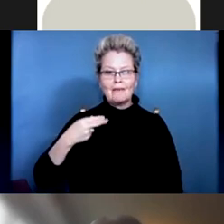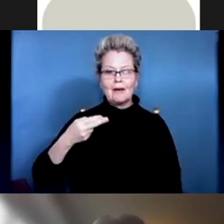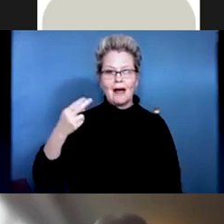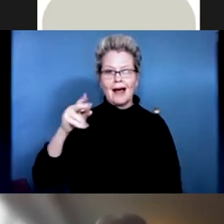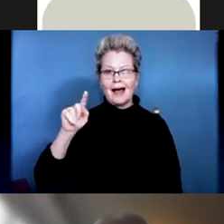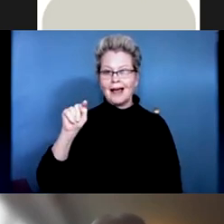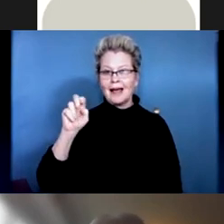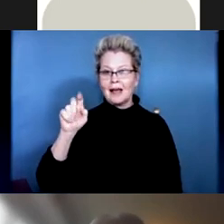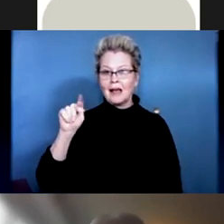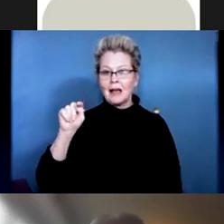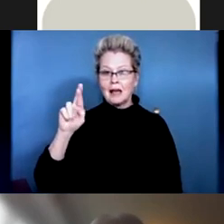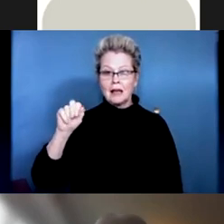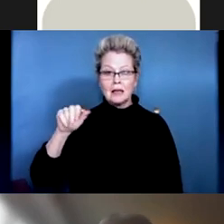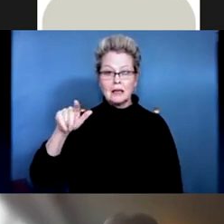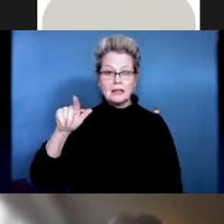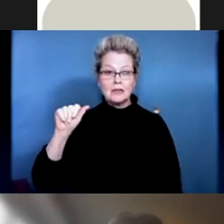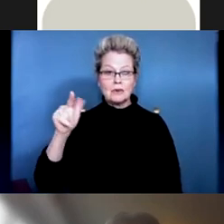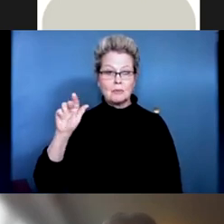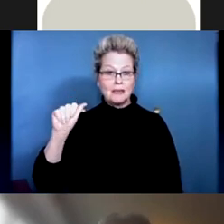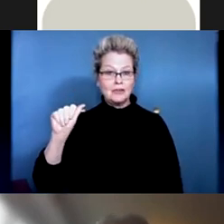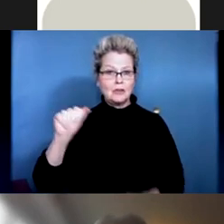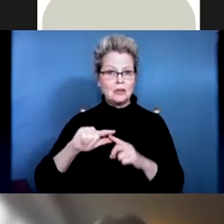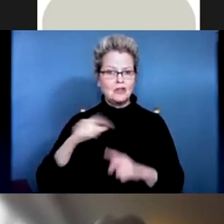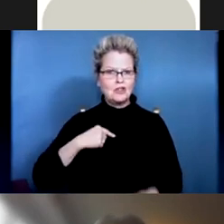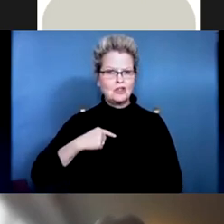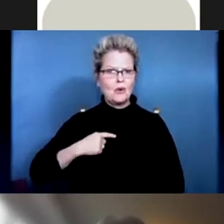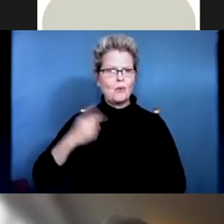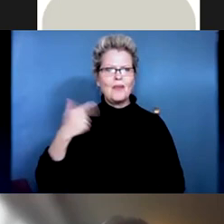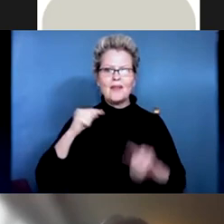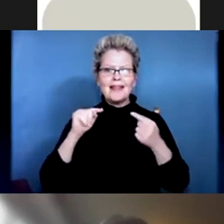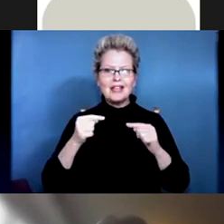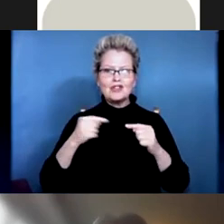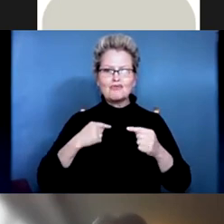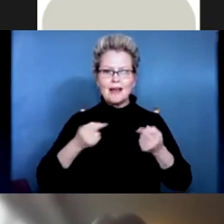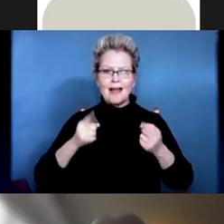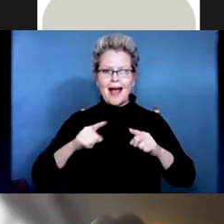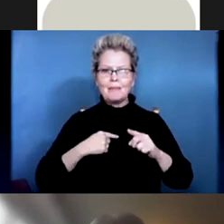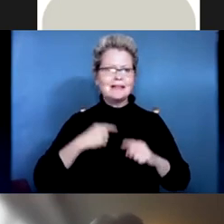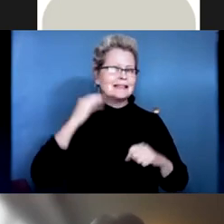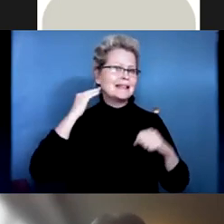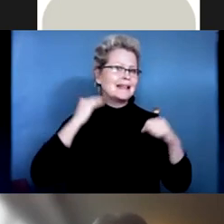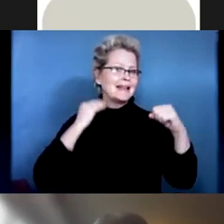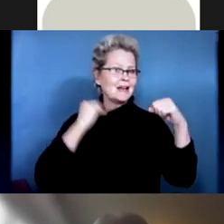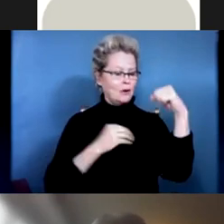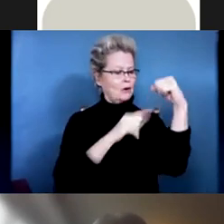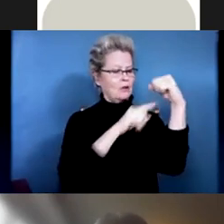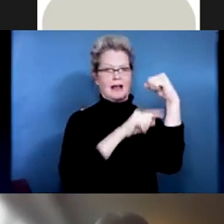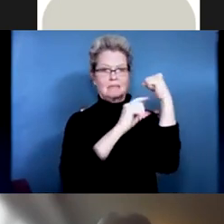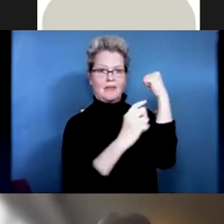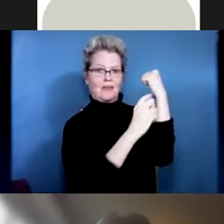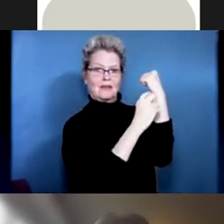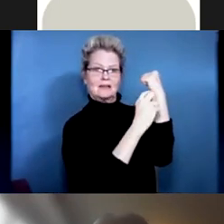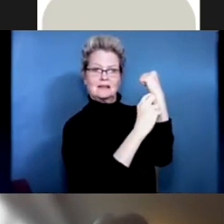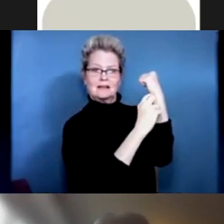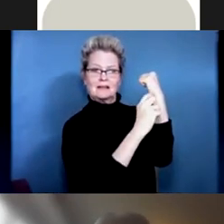have a higher level injury, that can affect your diaphragm, which can affect your ability to breathe. And you may